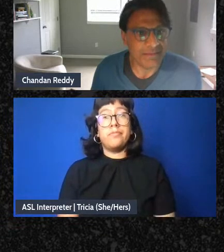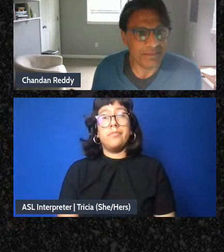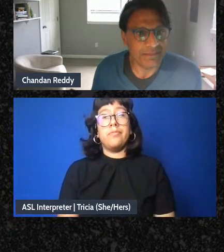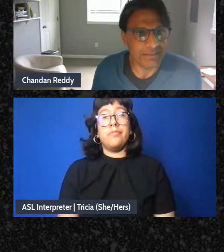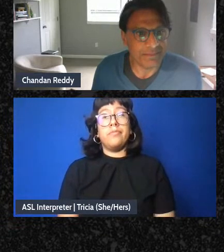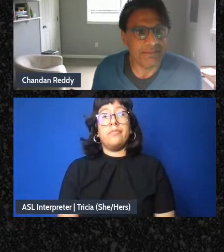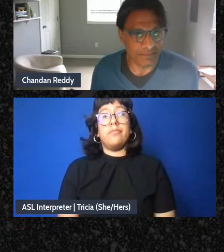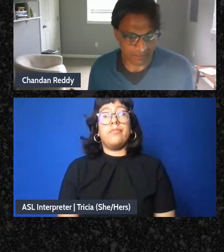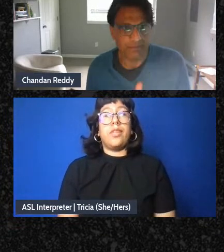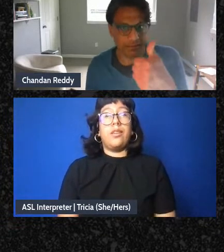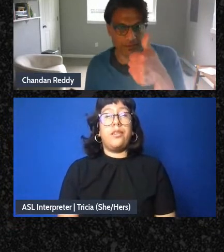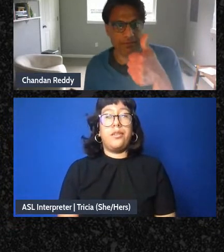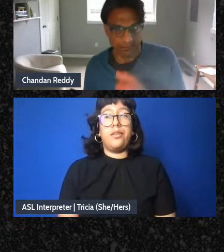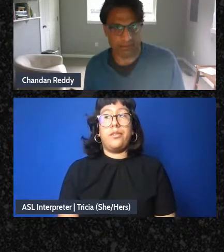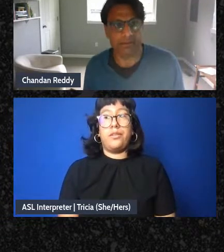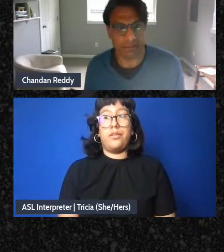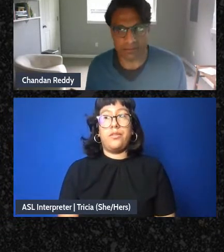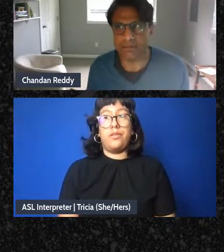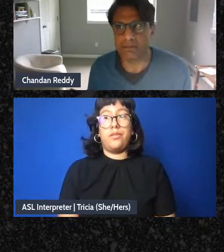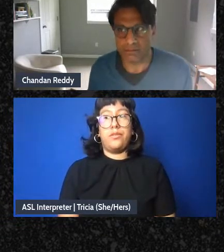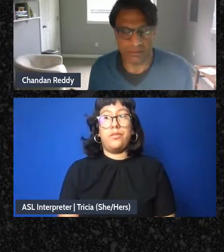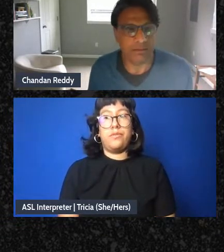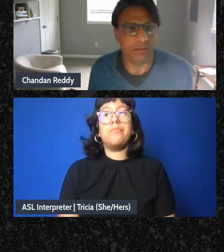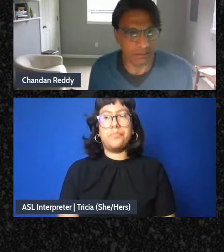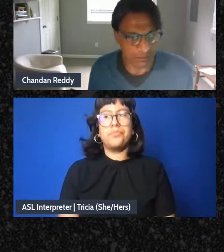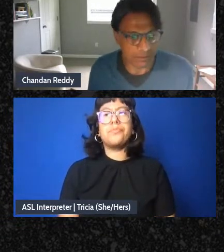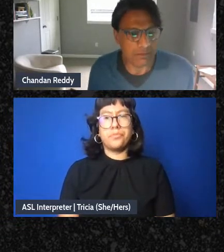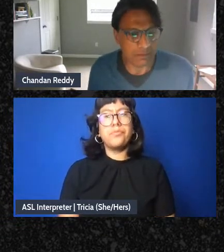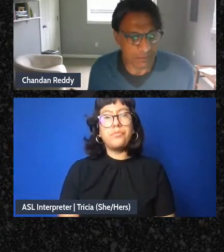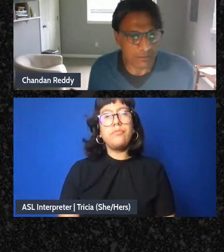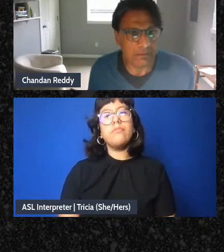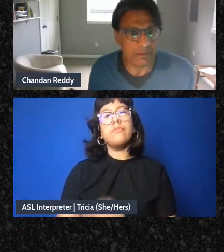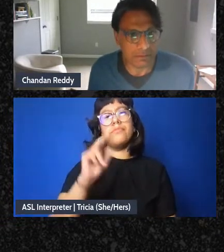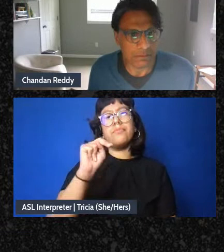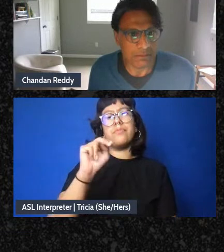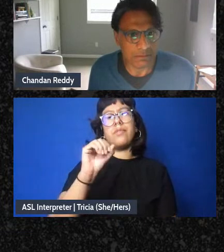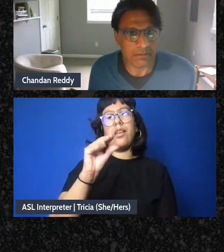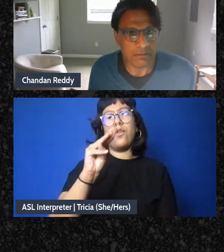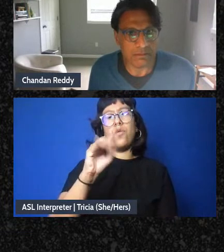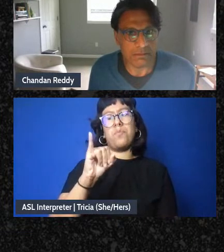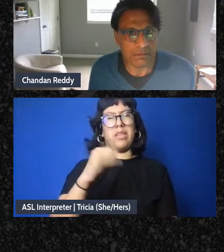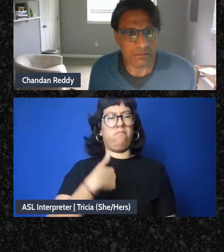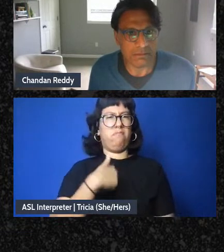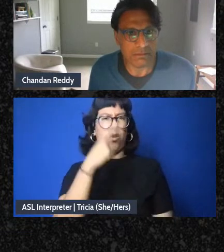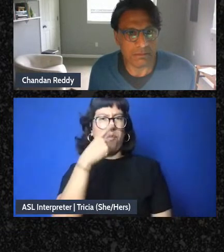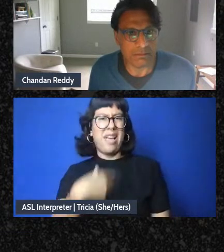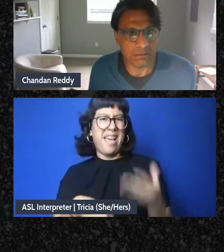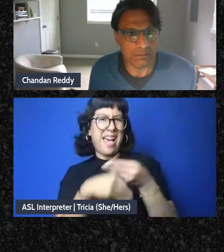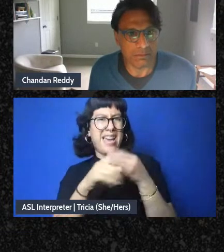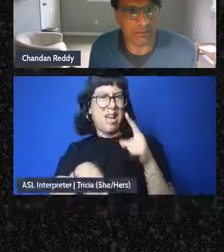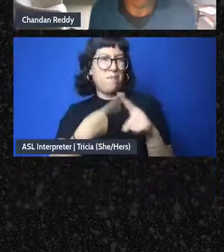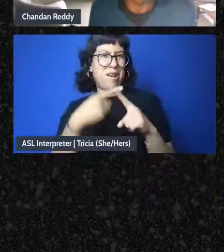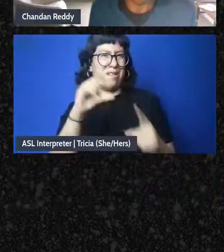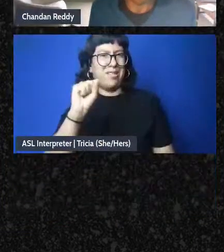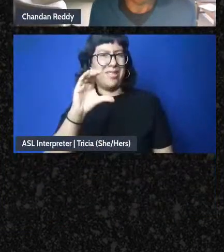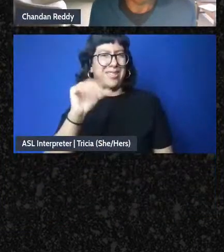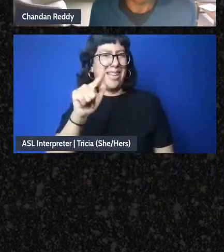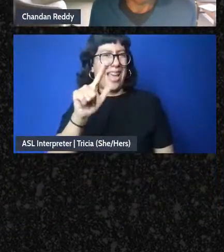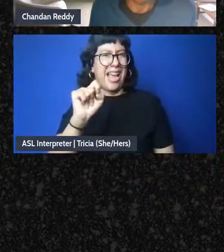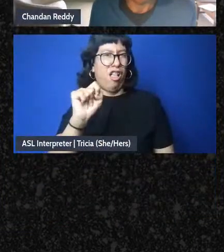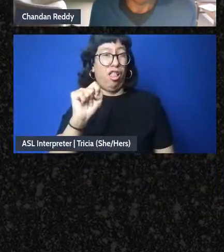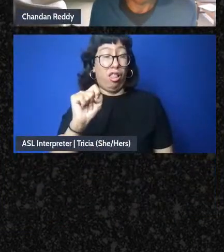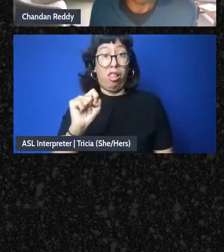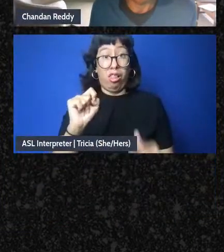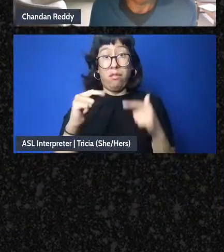can I just quickly just say something about scale I think maybe scale isn't the best way of thinking about it